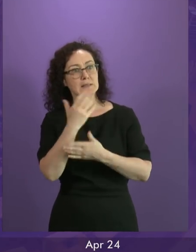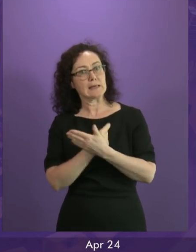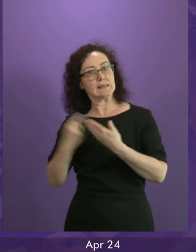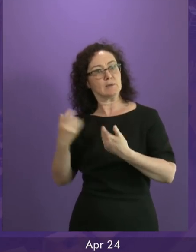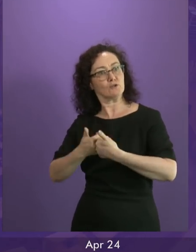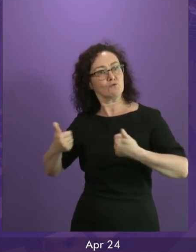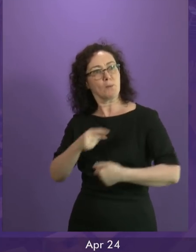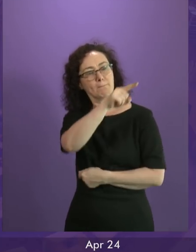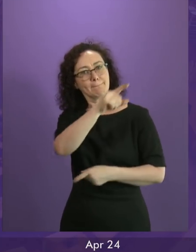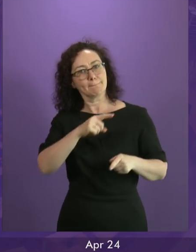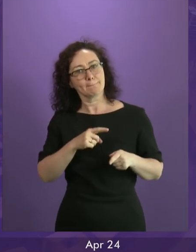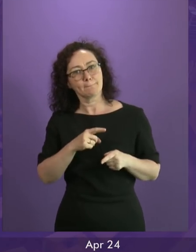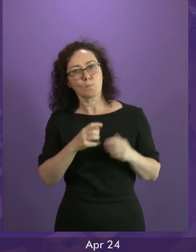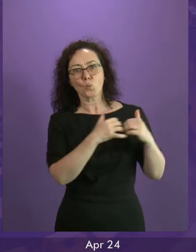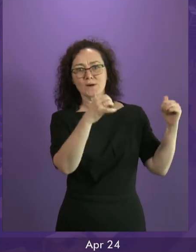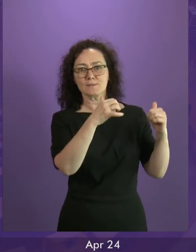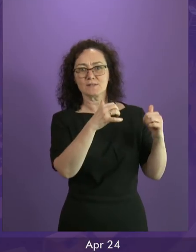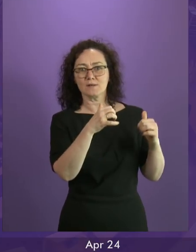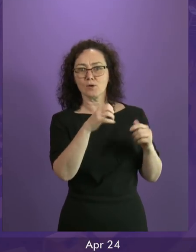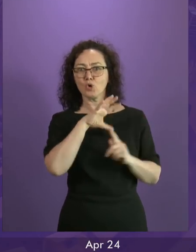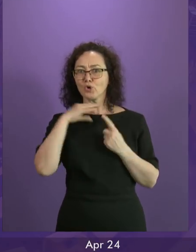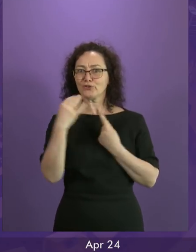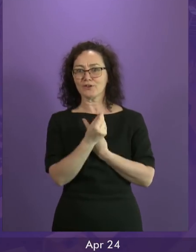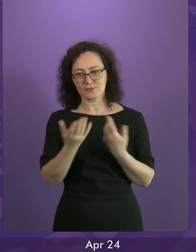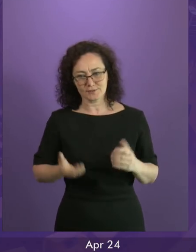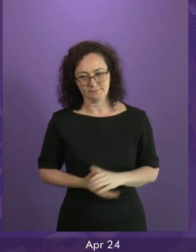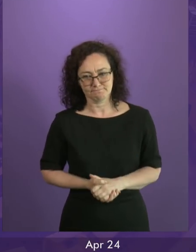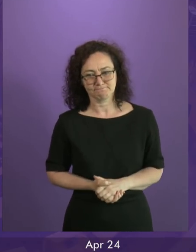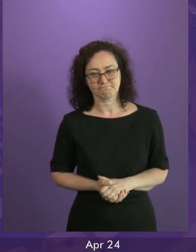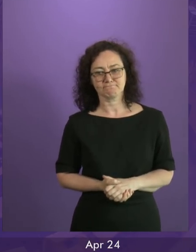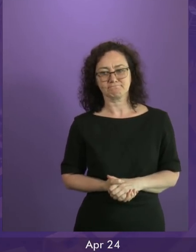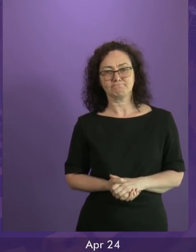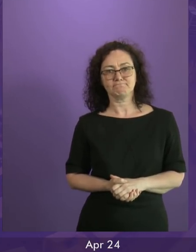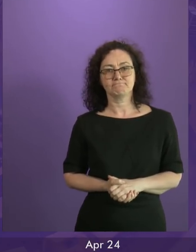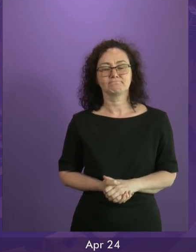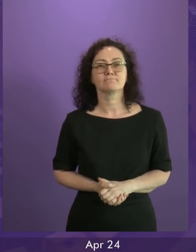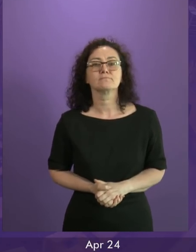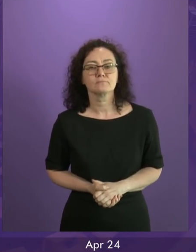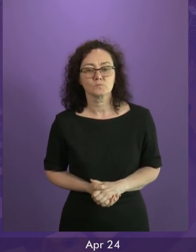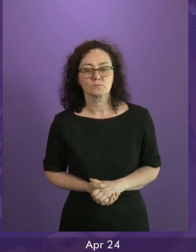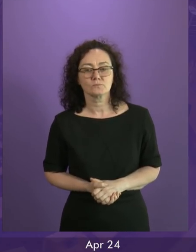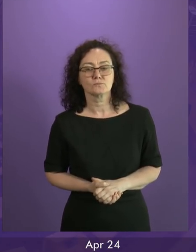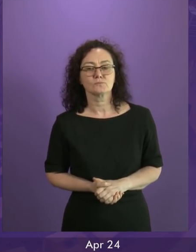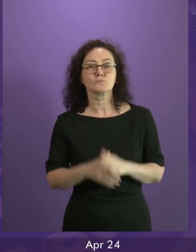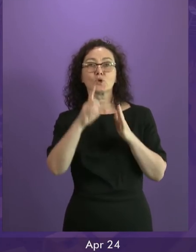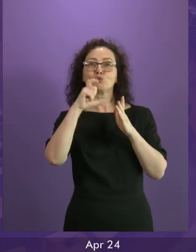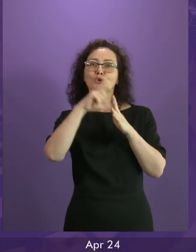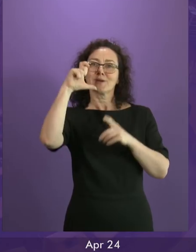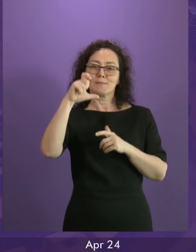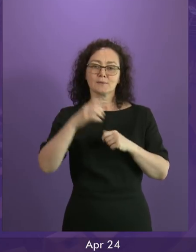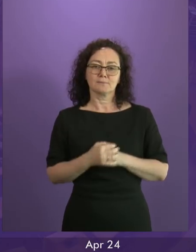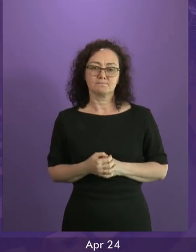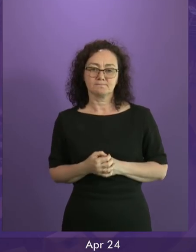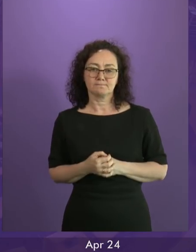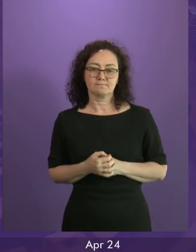opportunity? Donald Cameron to be followed by Ross Greer. Given that the Brexit vote will lead to